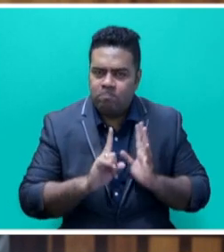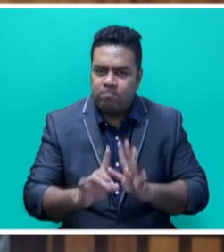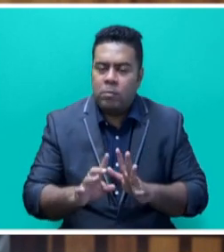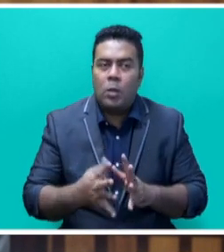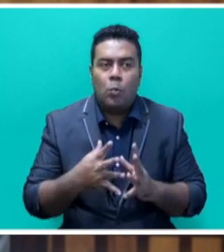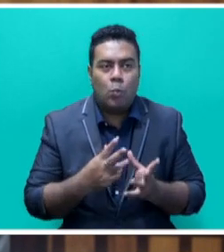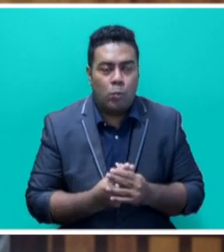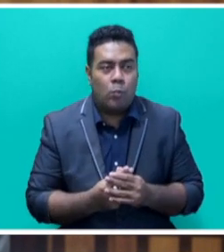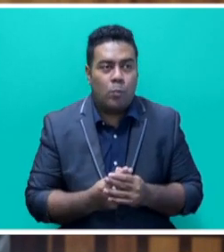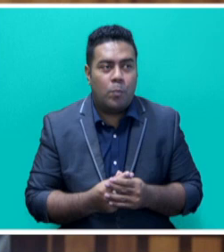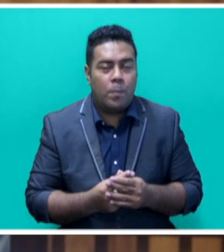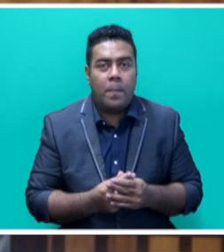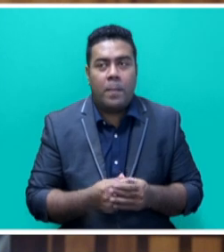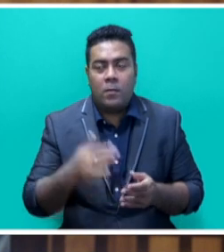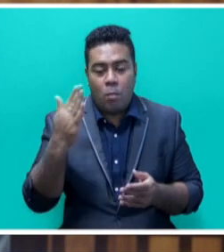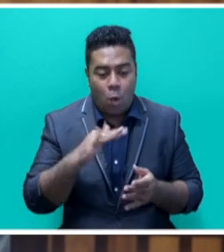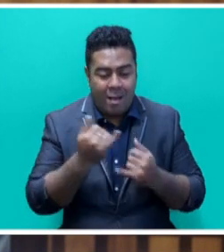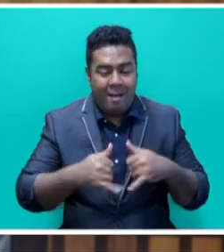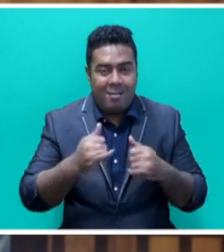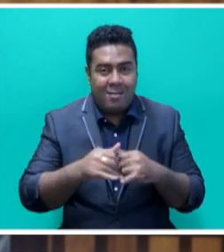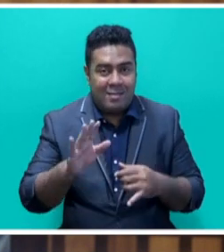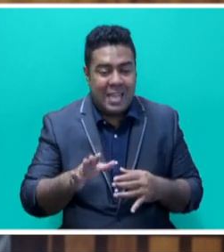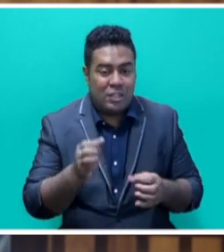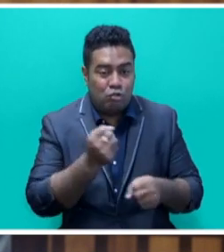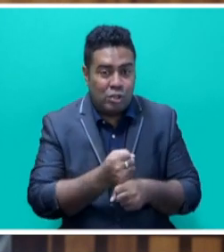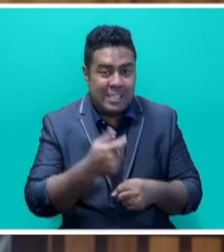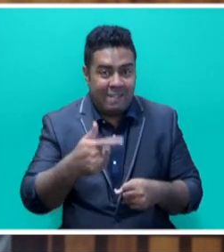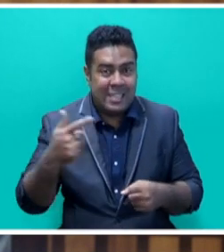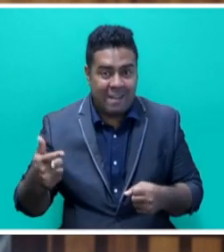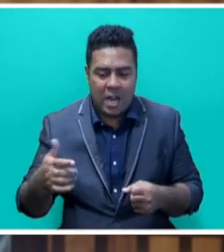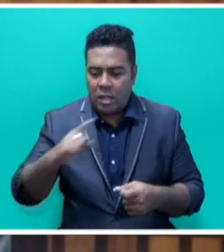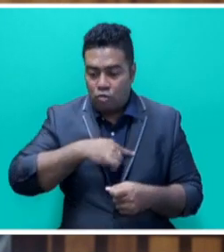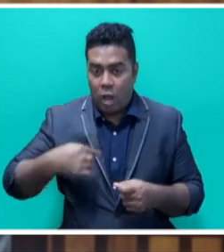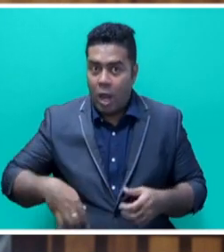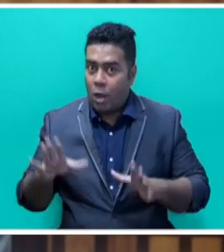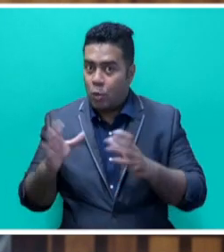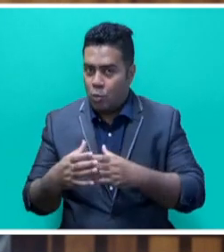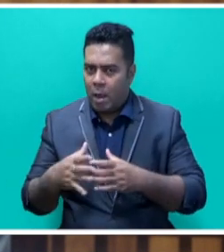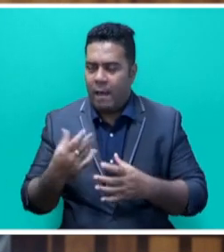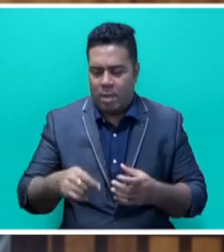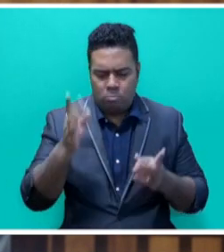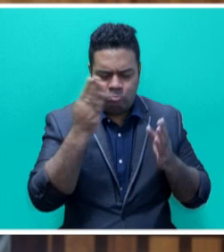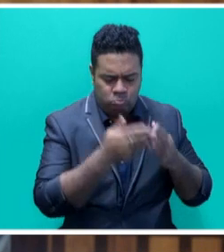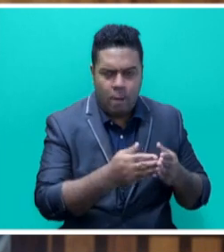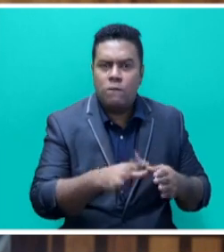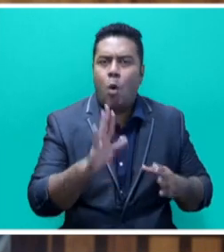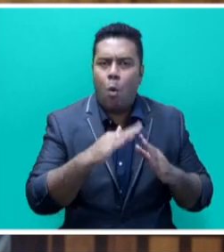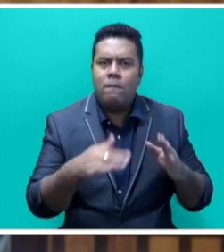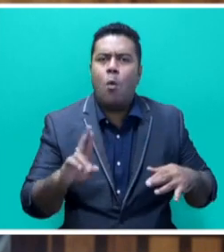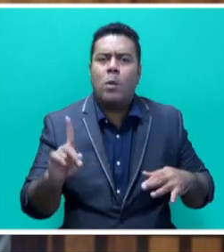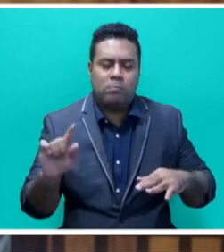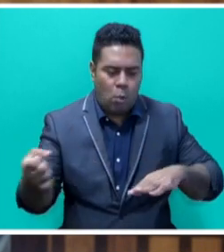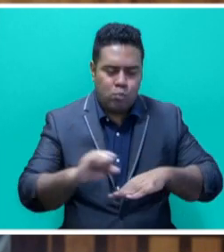alliance of small island states and the G77 and China group to have a dedicated permanent home for oceans in the